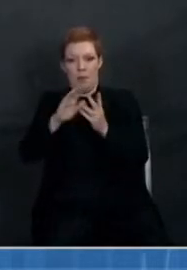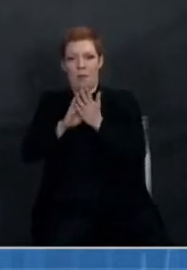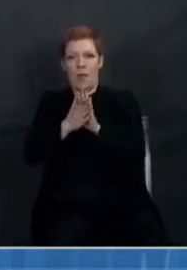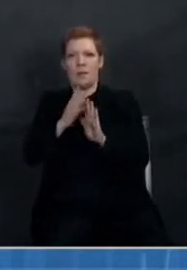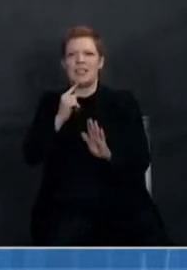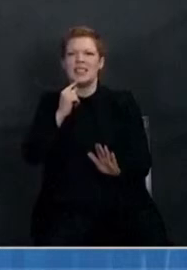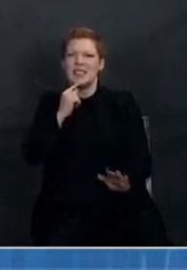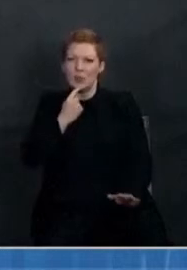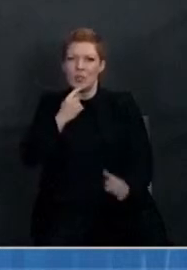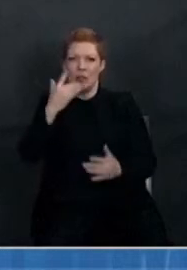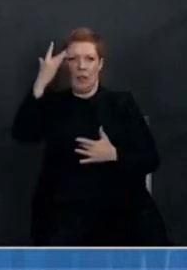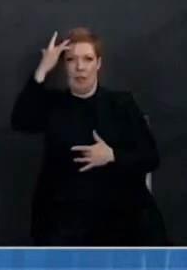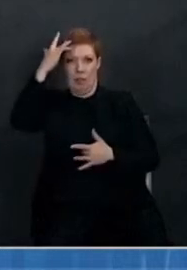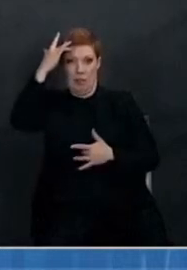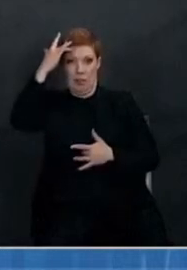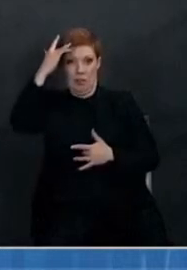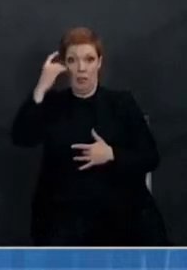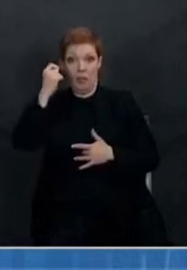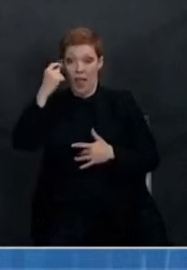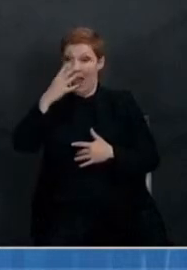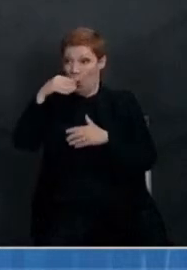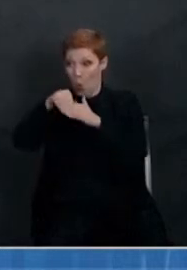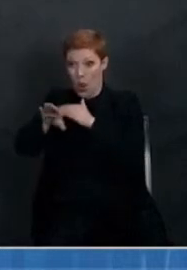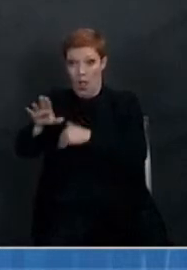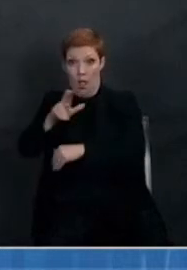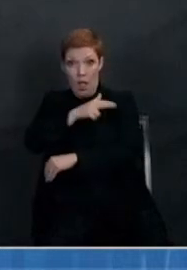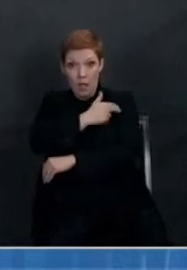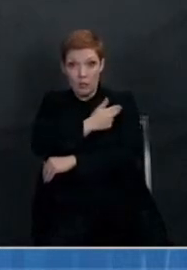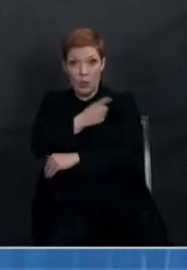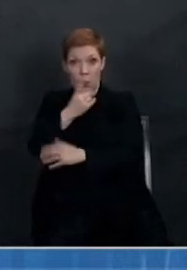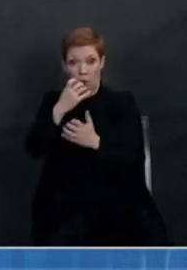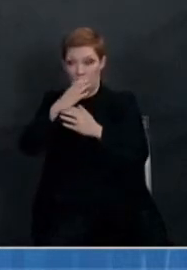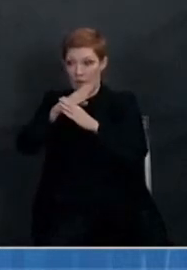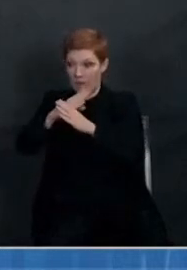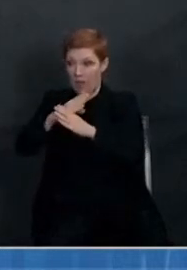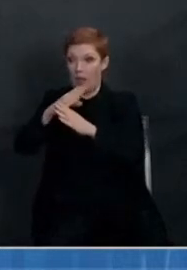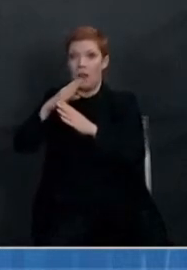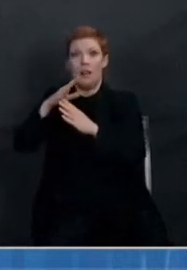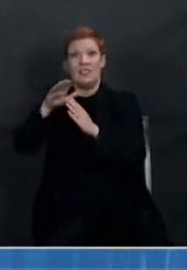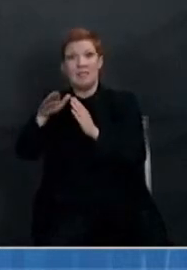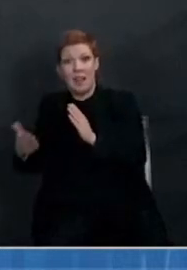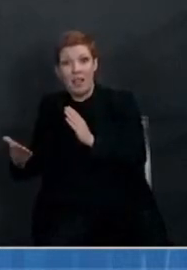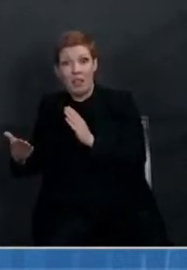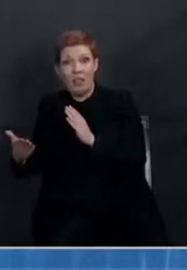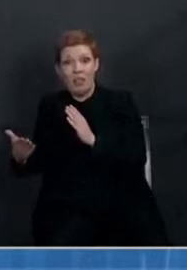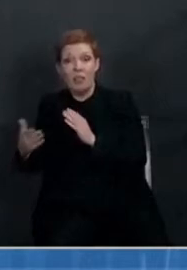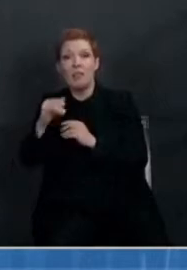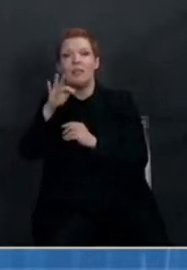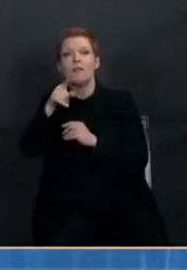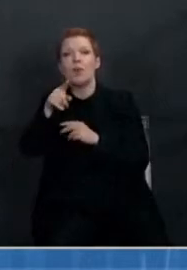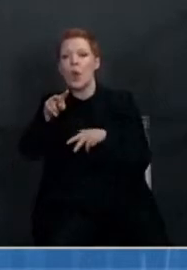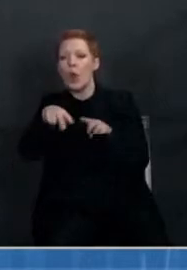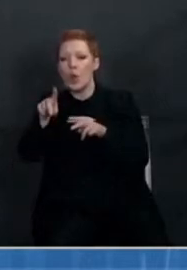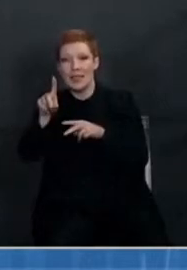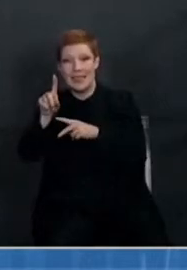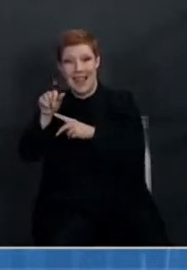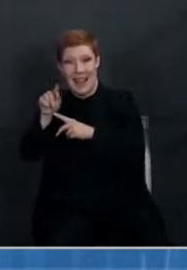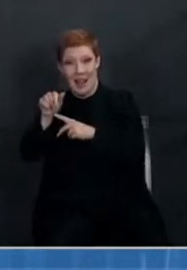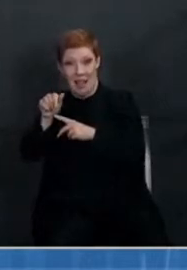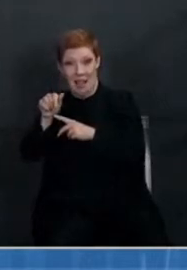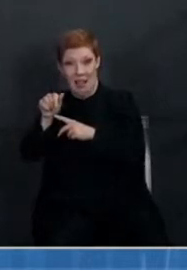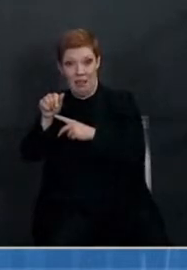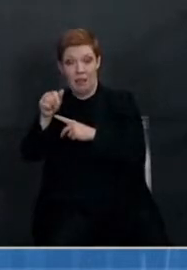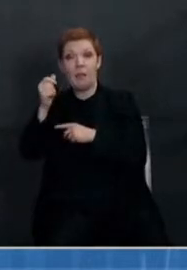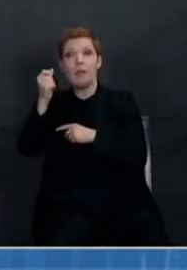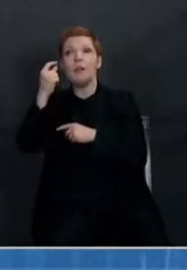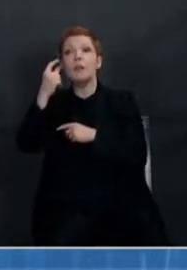You want to prevent them from getting into the hospital and you want to prevent them from dying. And if you look at the data and again, the data is going to be